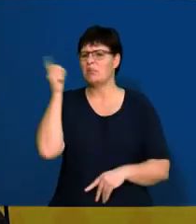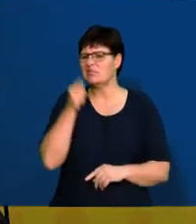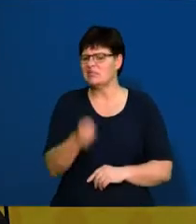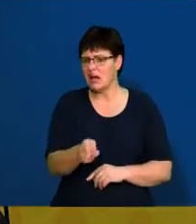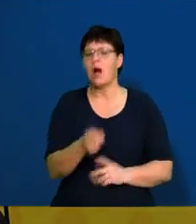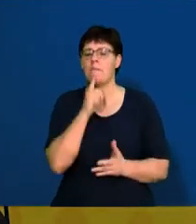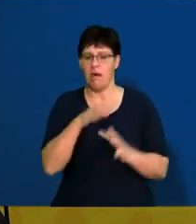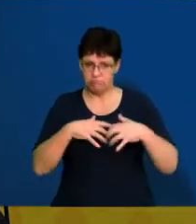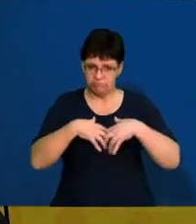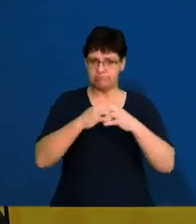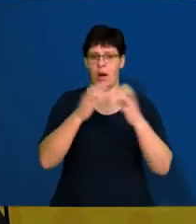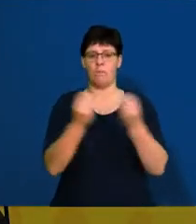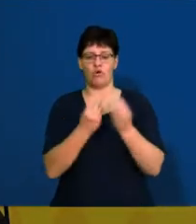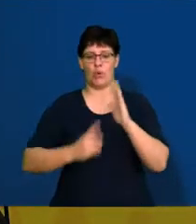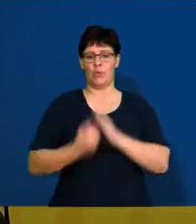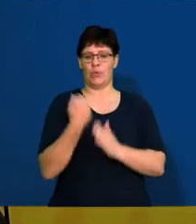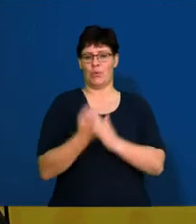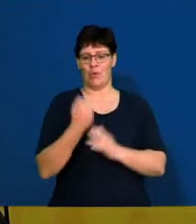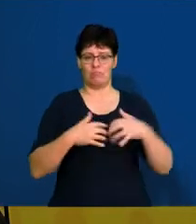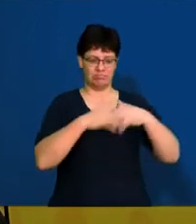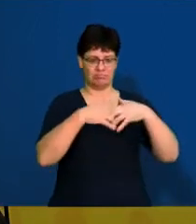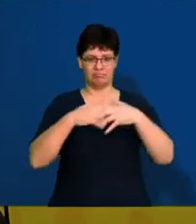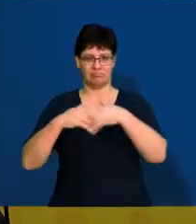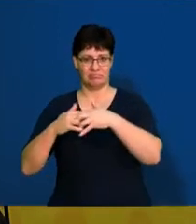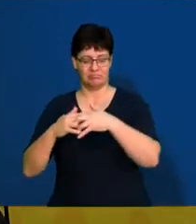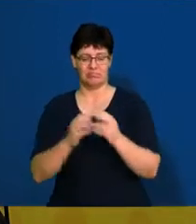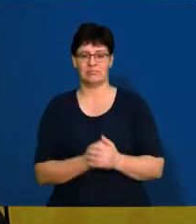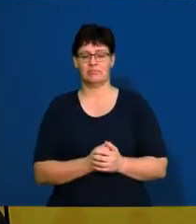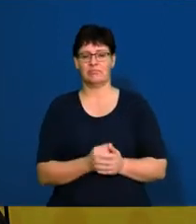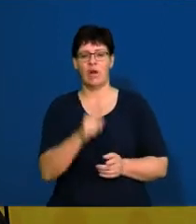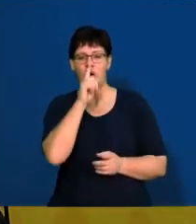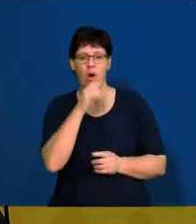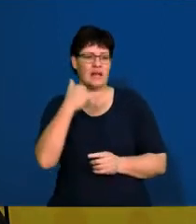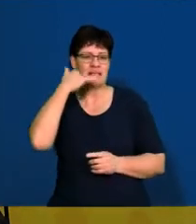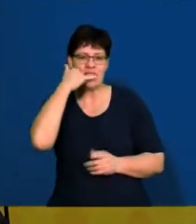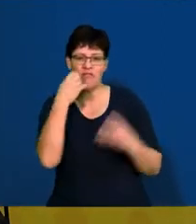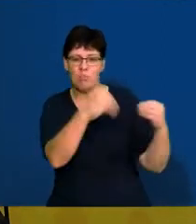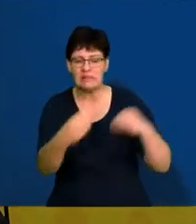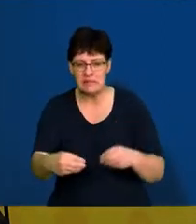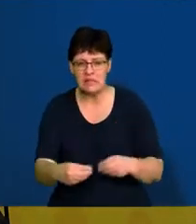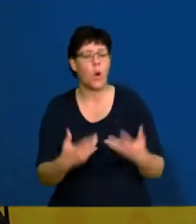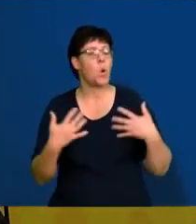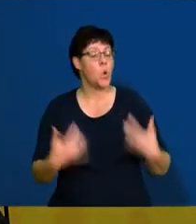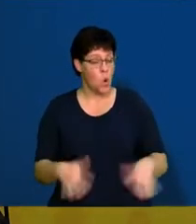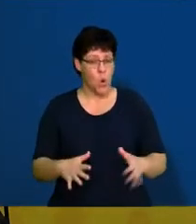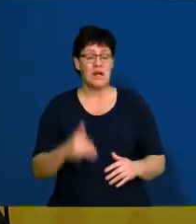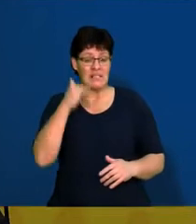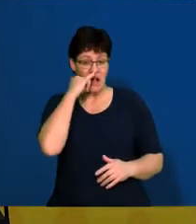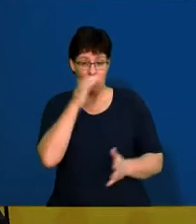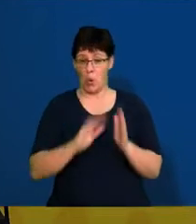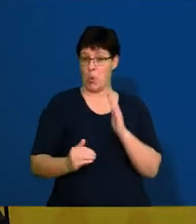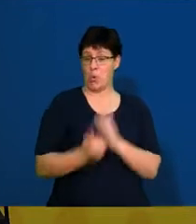creating new products. So if we look at cell phone companies, they're very good at coming out with